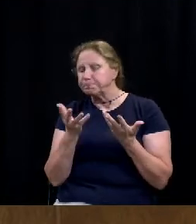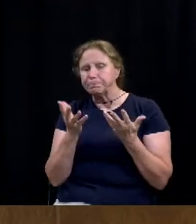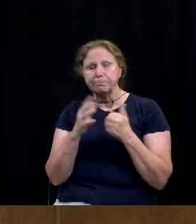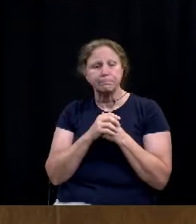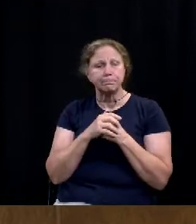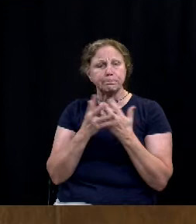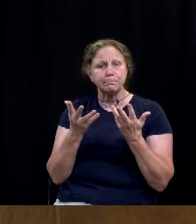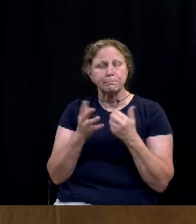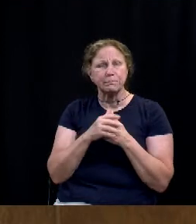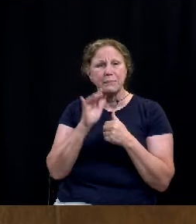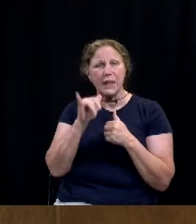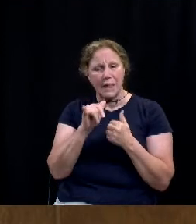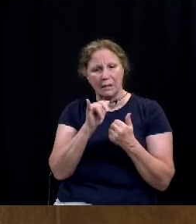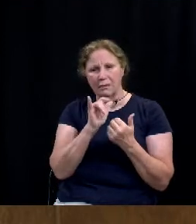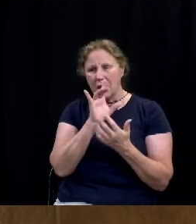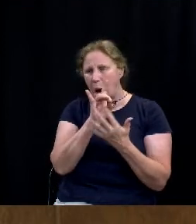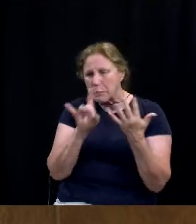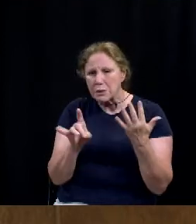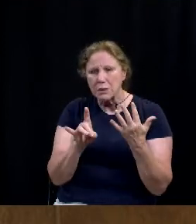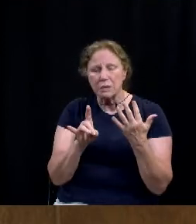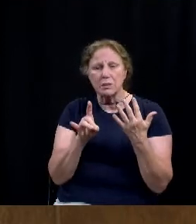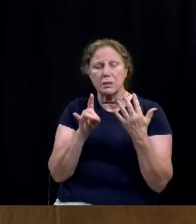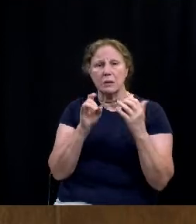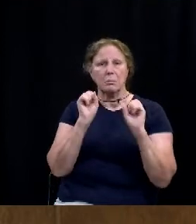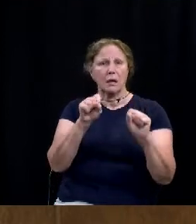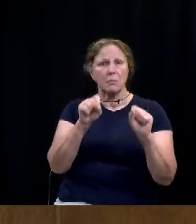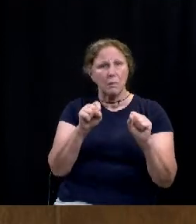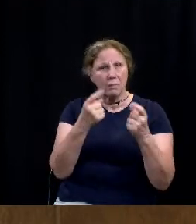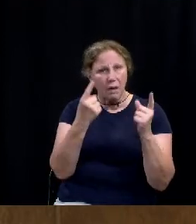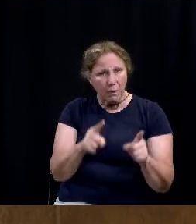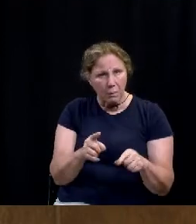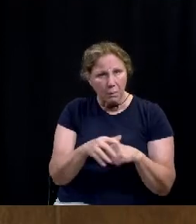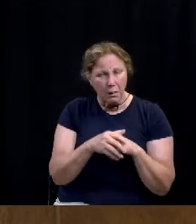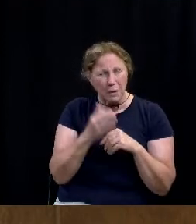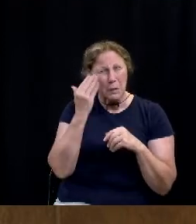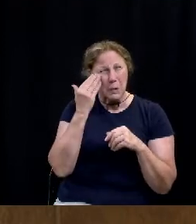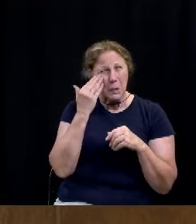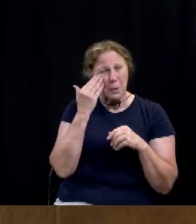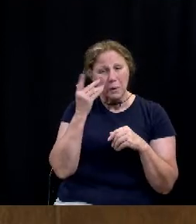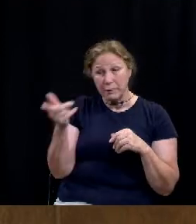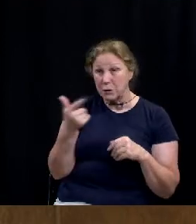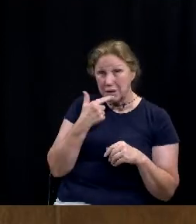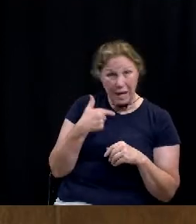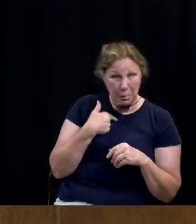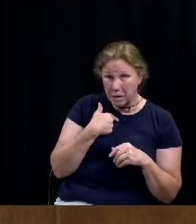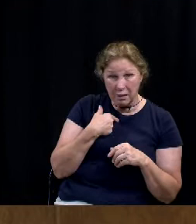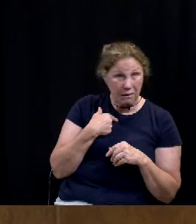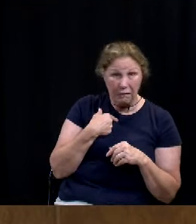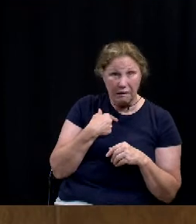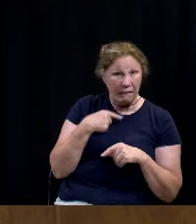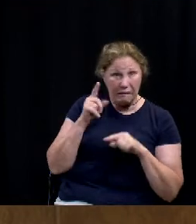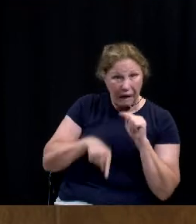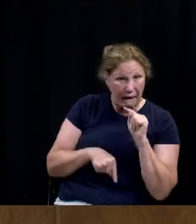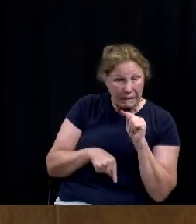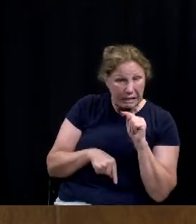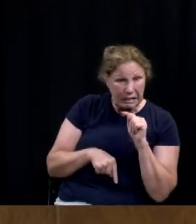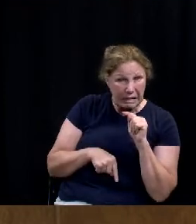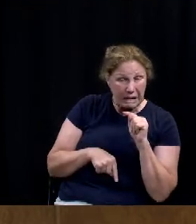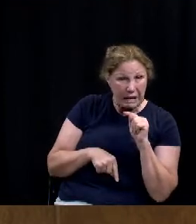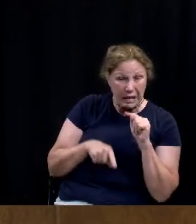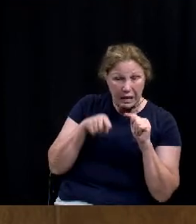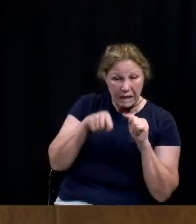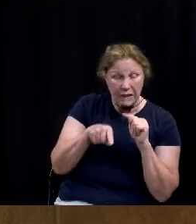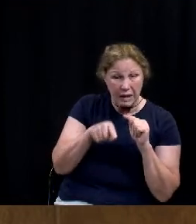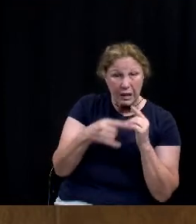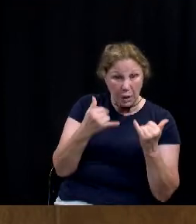That kind of option, that kind of condition in here. And I guess if you're telling me that's not available in the ordinance,